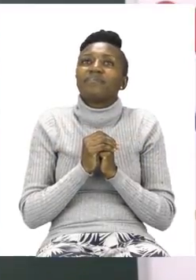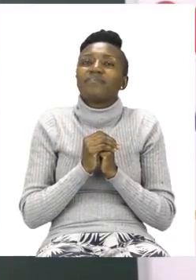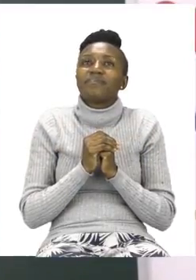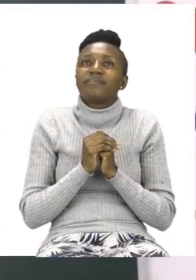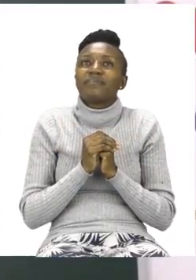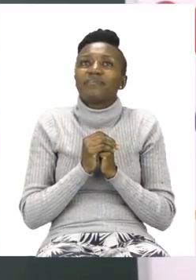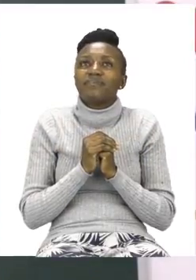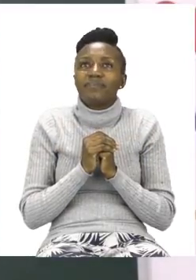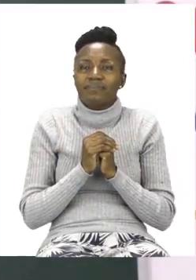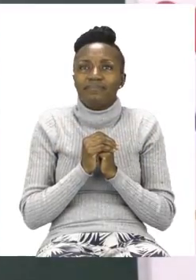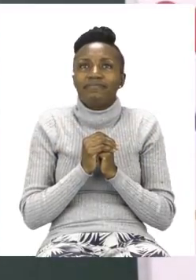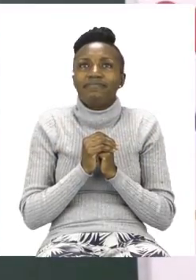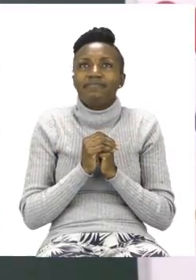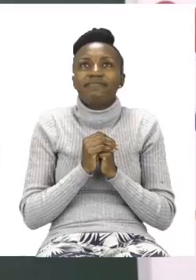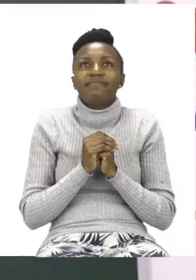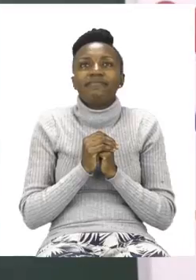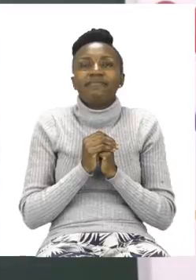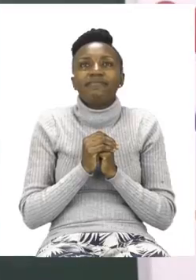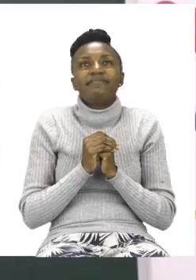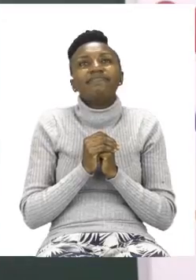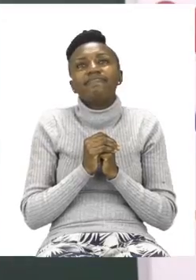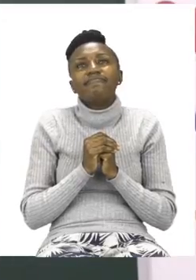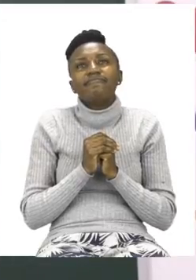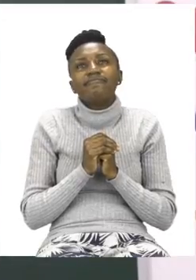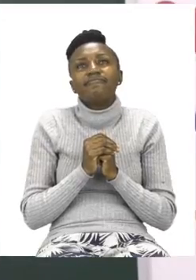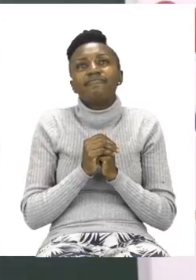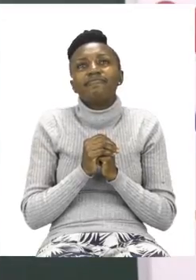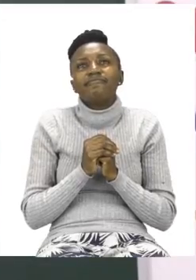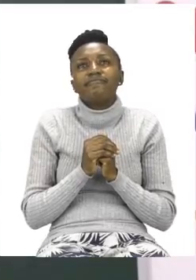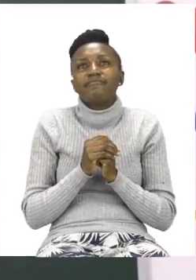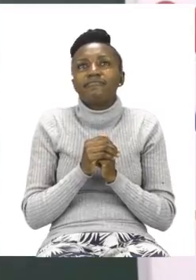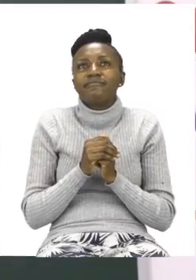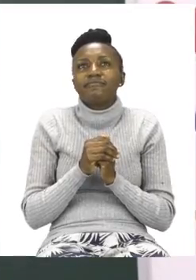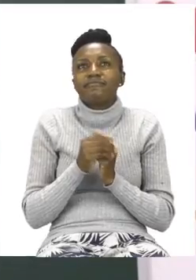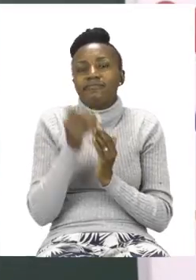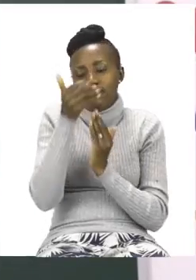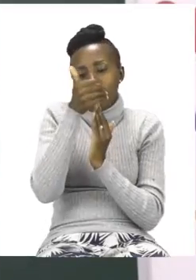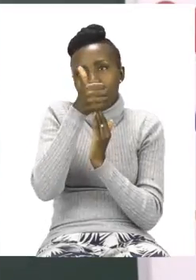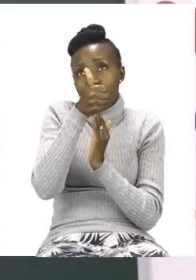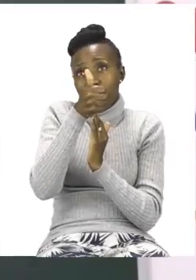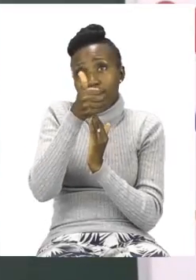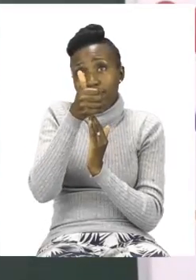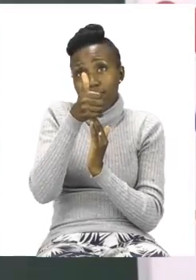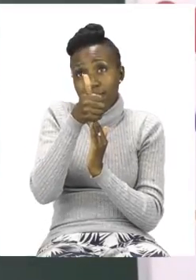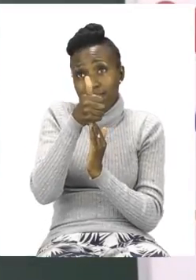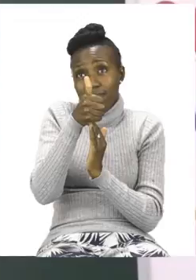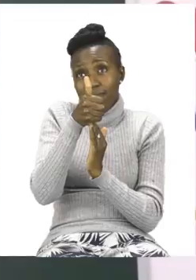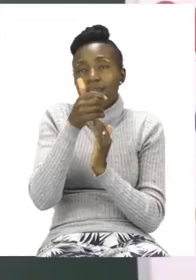not to circle them. The next thing we can see underneath here is a stapler.